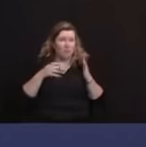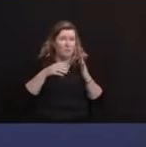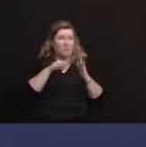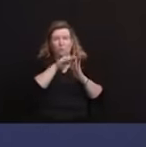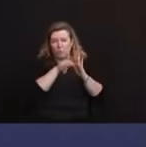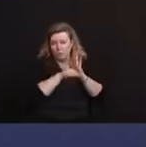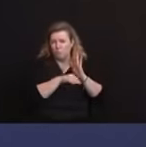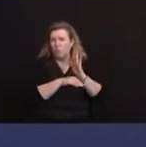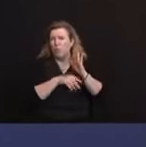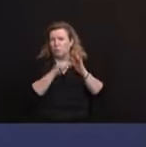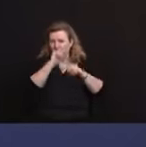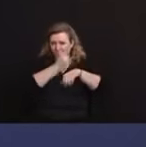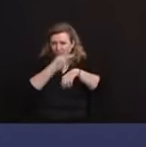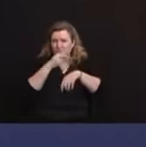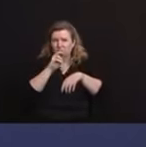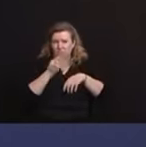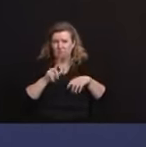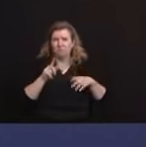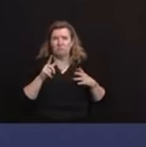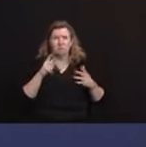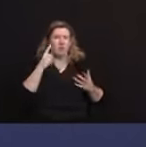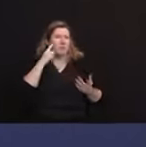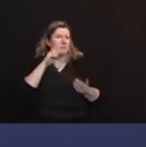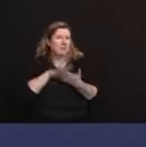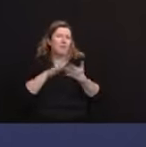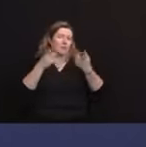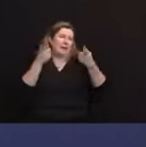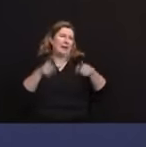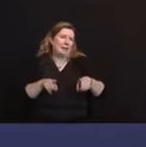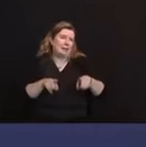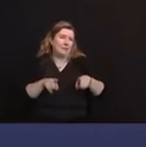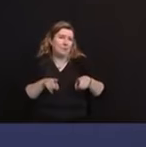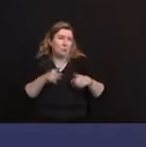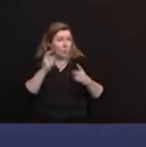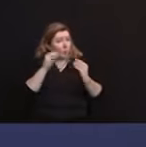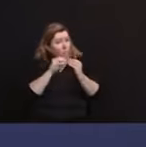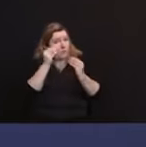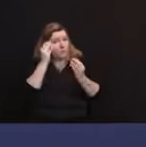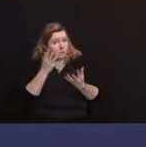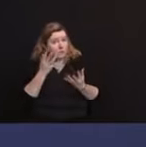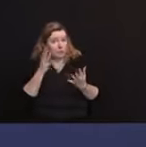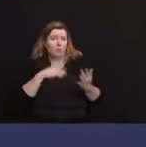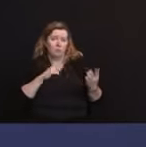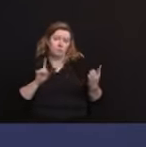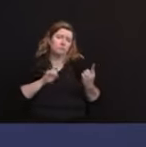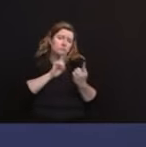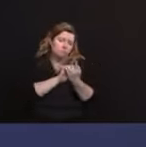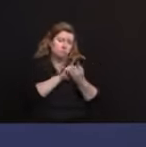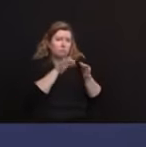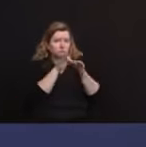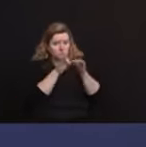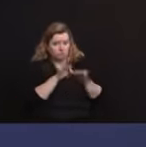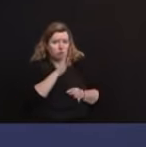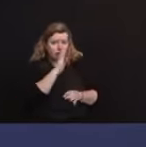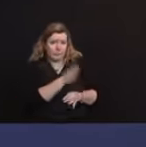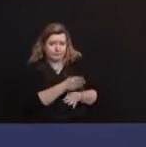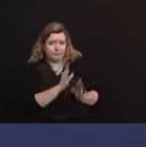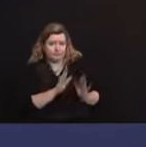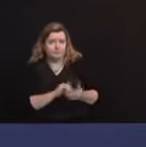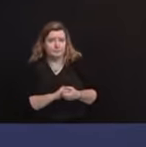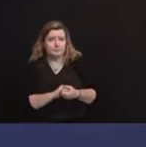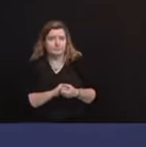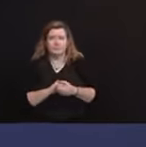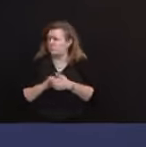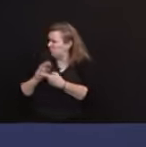that is what I believe it is and if there's more color on that, we will come back to you. And I think, Judy, it's fair to say that we're still